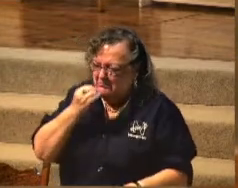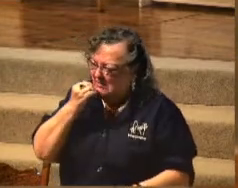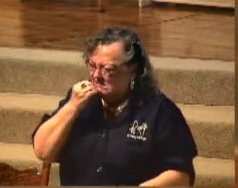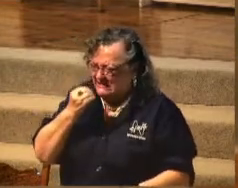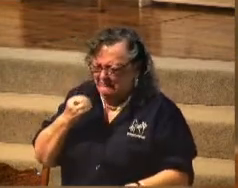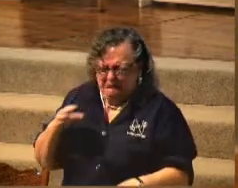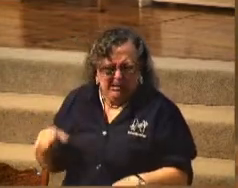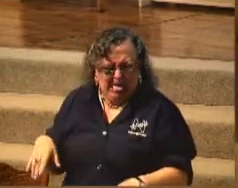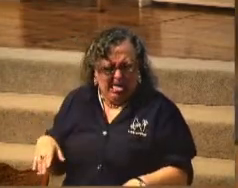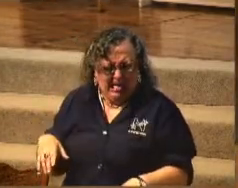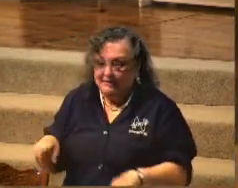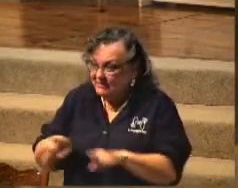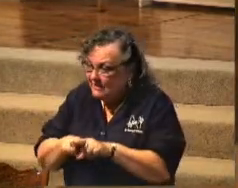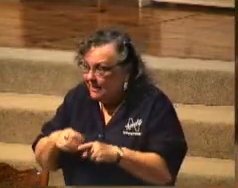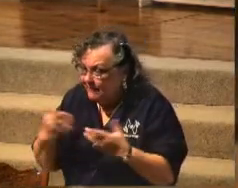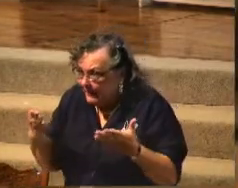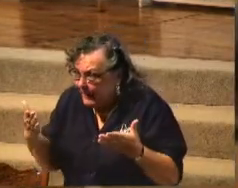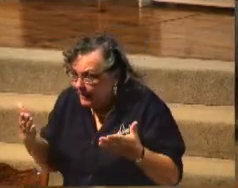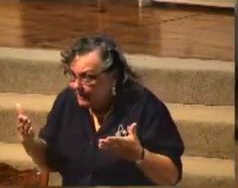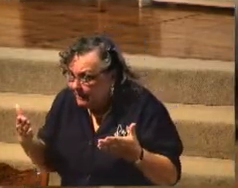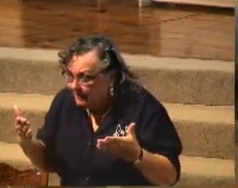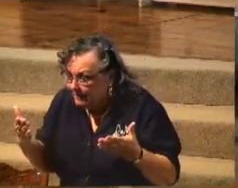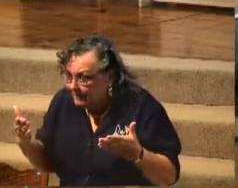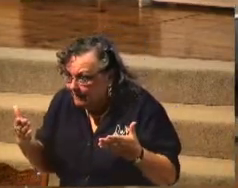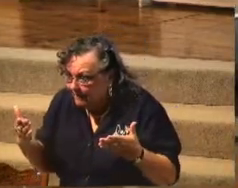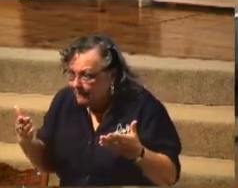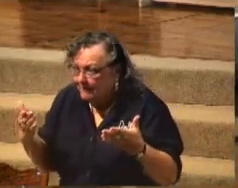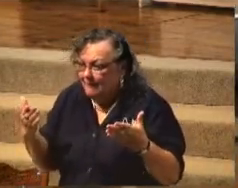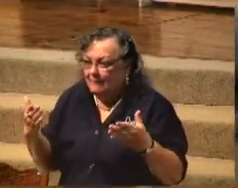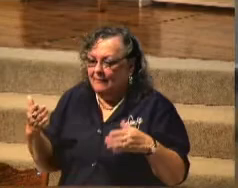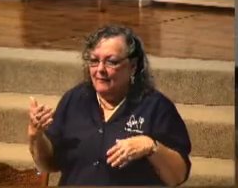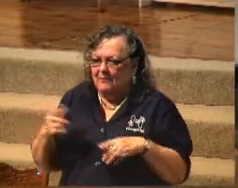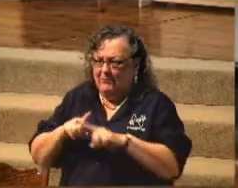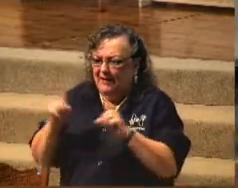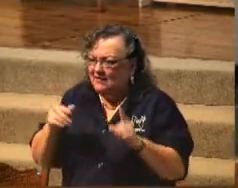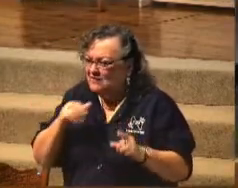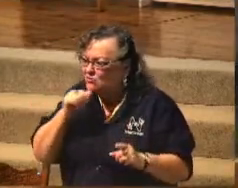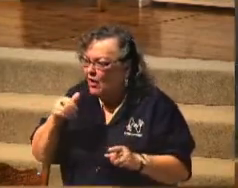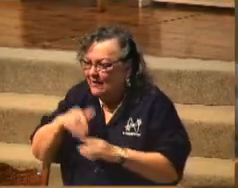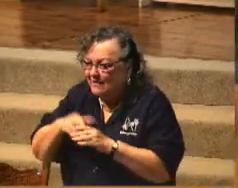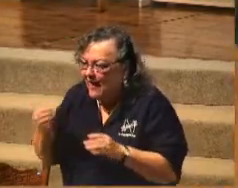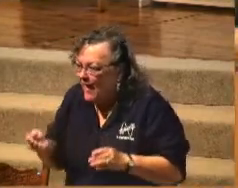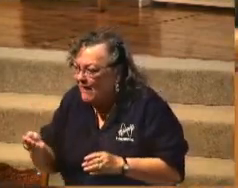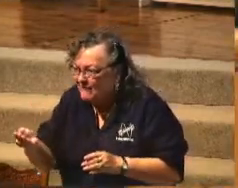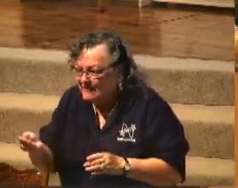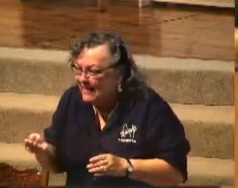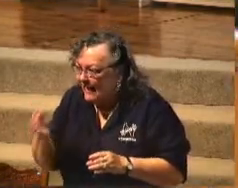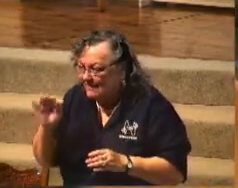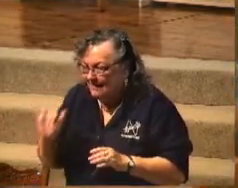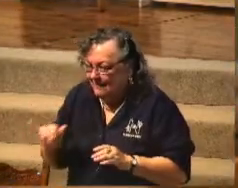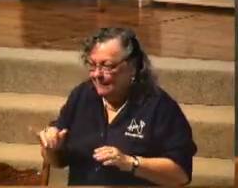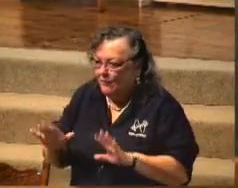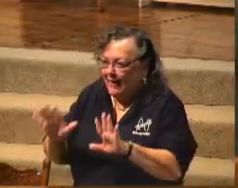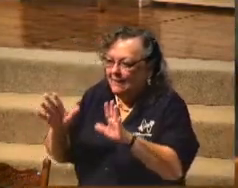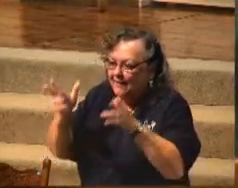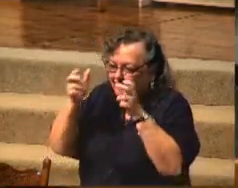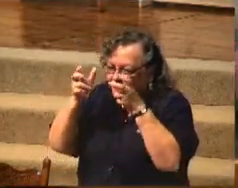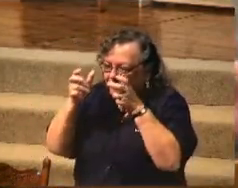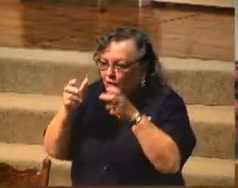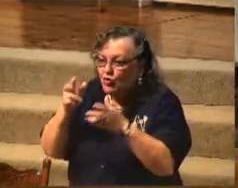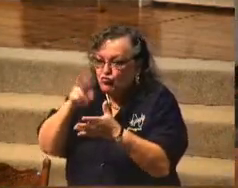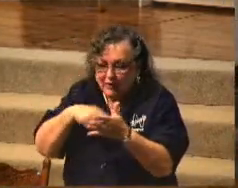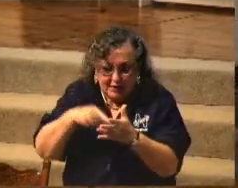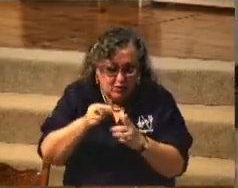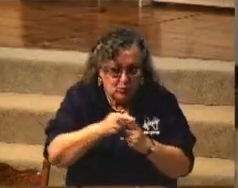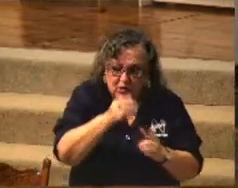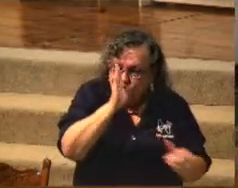It's the same stuff. It's the same stuff. It just hasn't been in the oven yet. Now, listen, please. Hear me. Reading the Word of